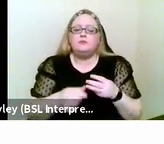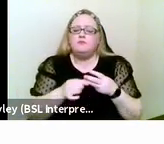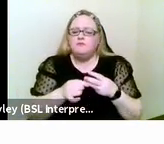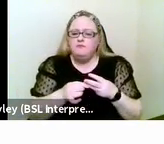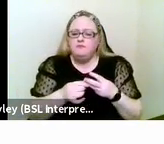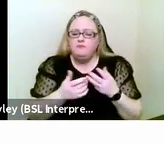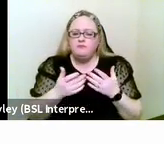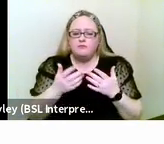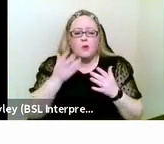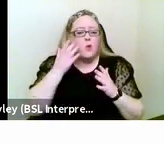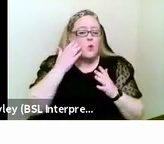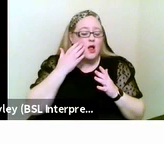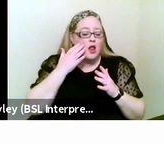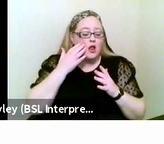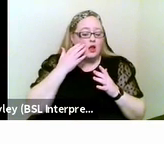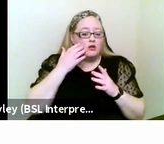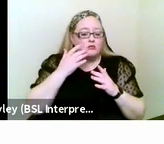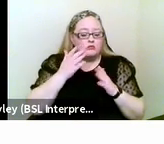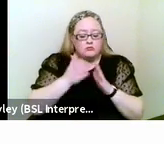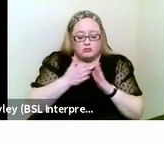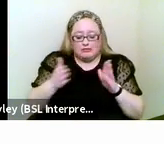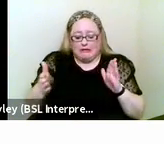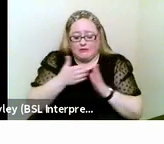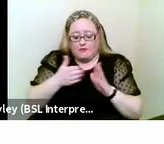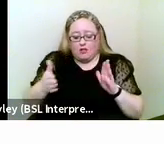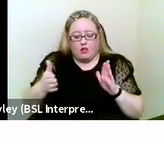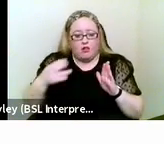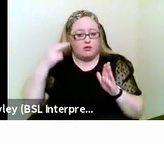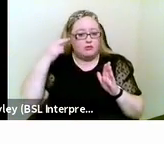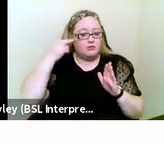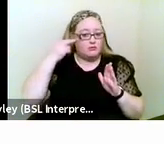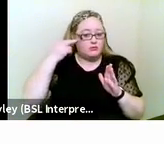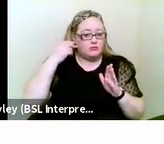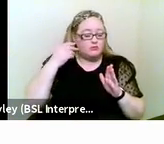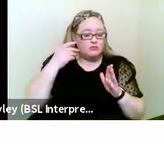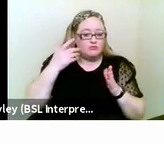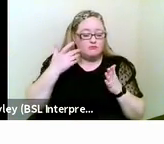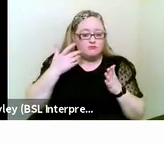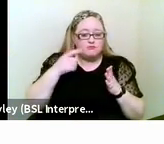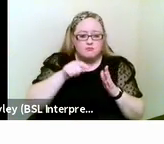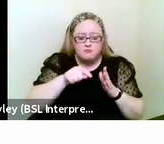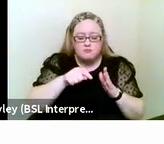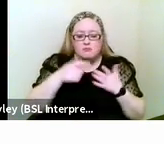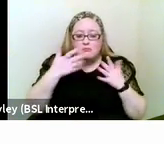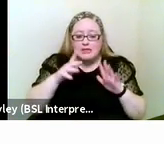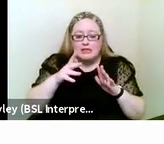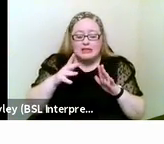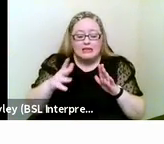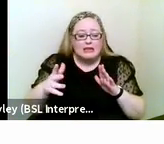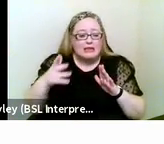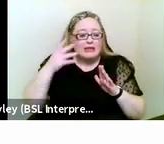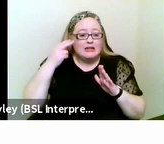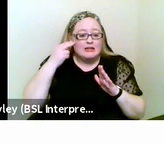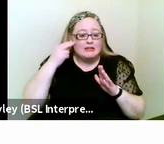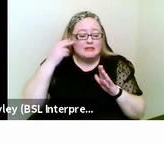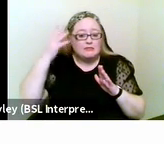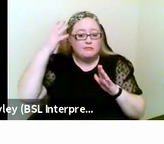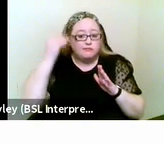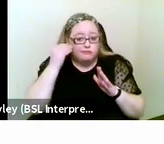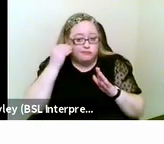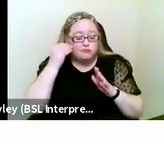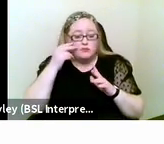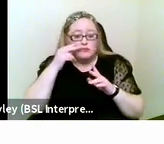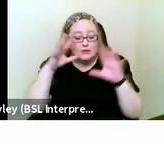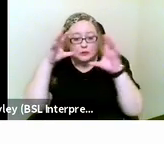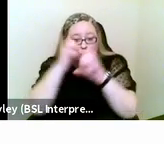interval between the impairment in each sense? Did the person lose both their hearing and vision traumatically at the same